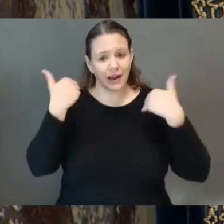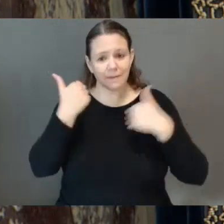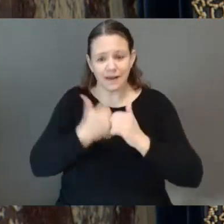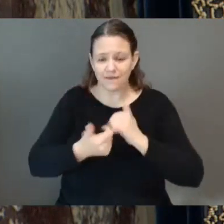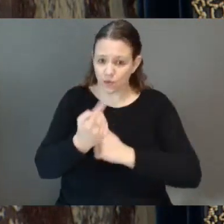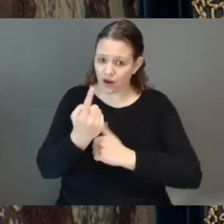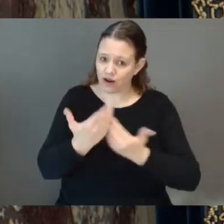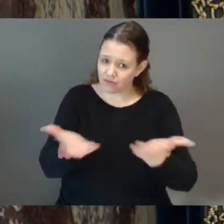Thank you. Thank you.